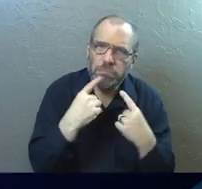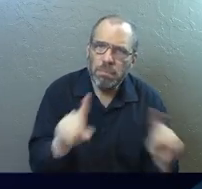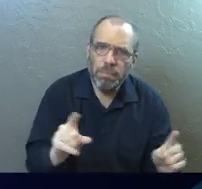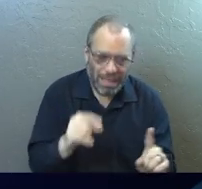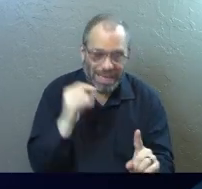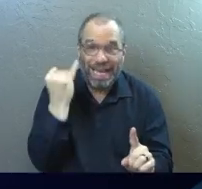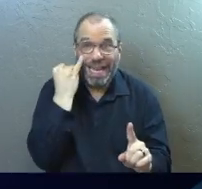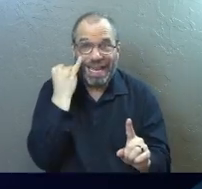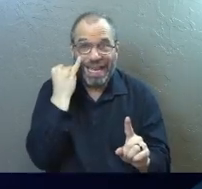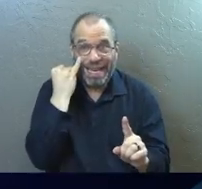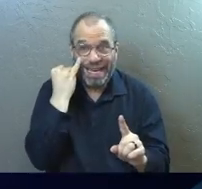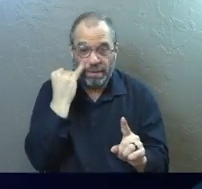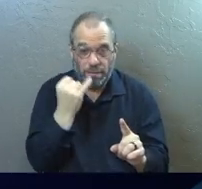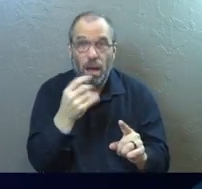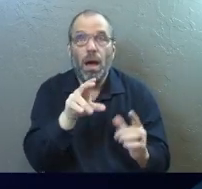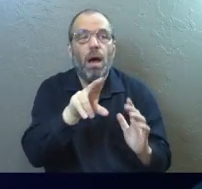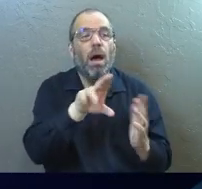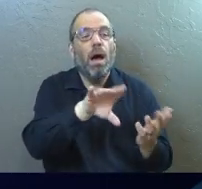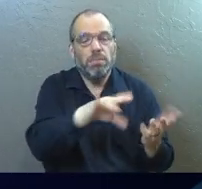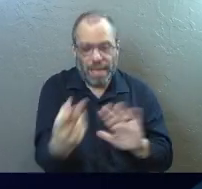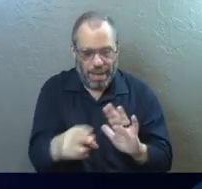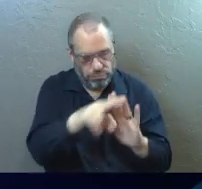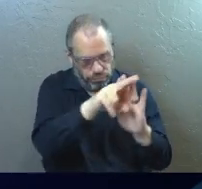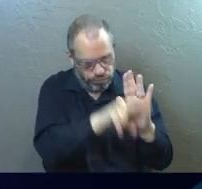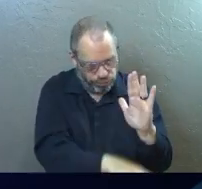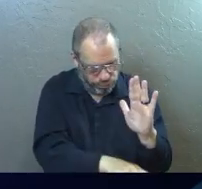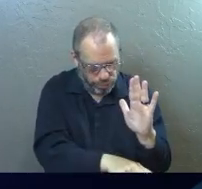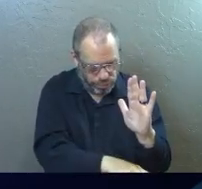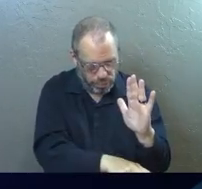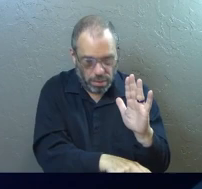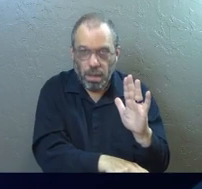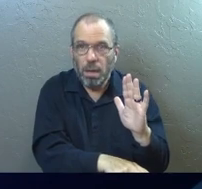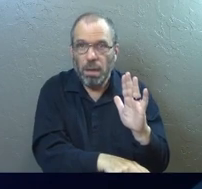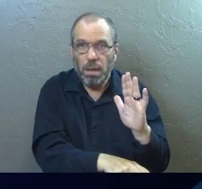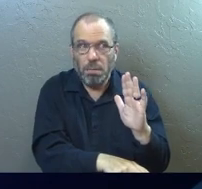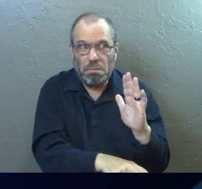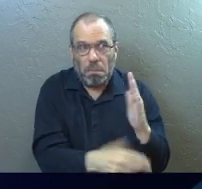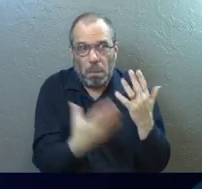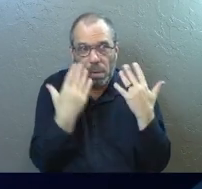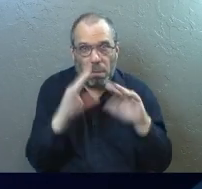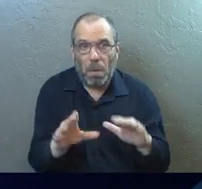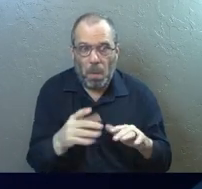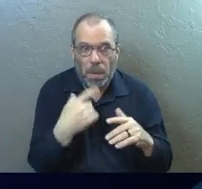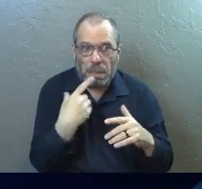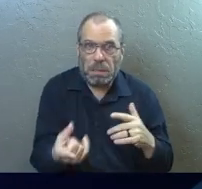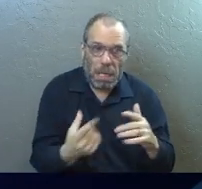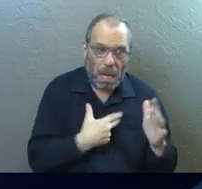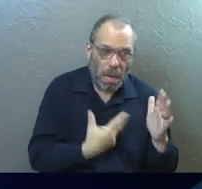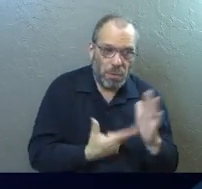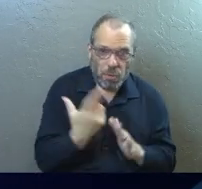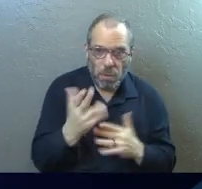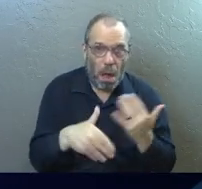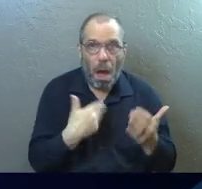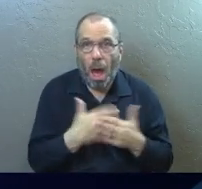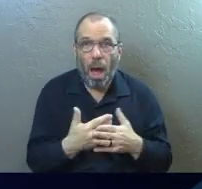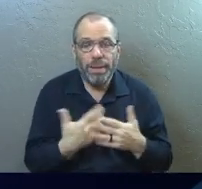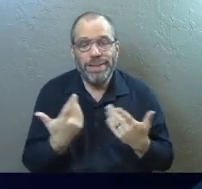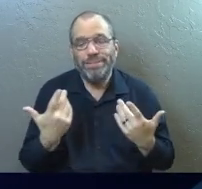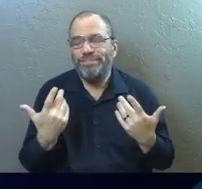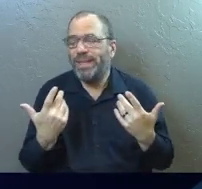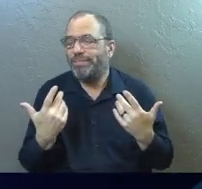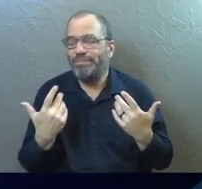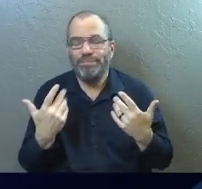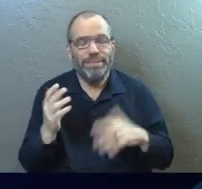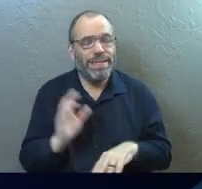If he did not come out of the tomb, we would not know his claims were true. He would just be some